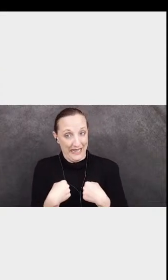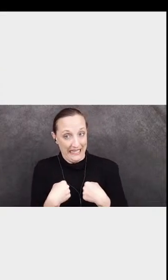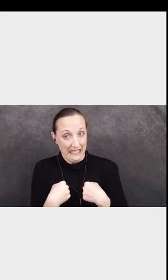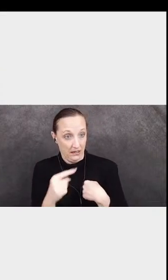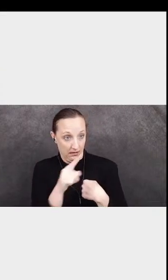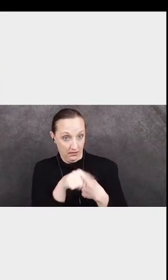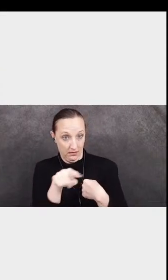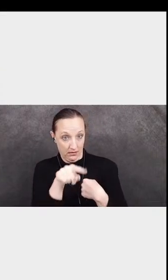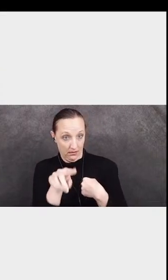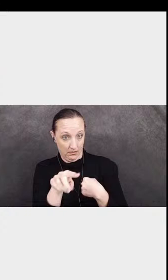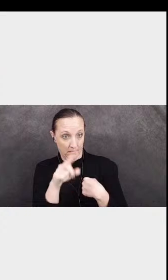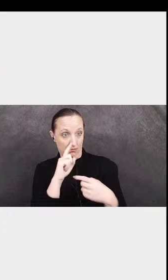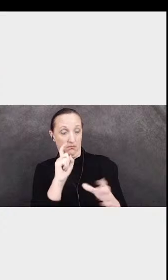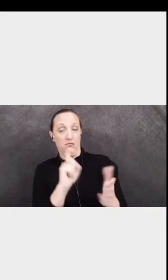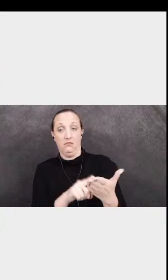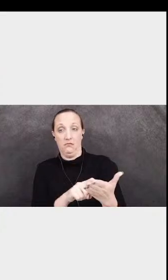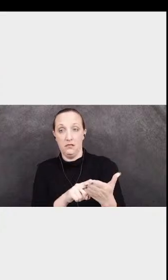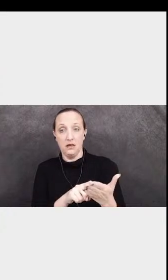Initially.